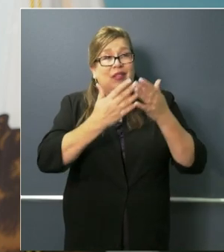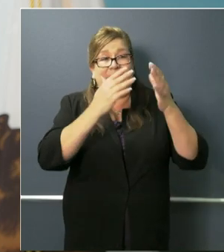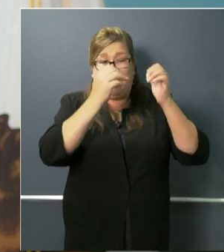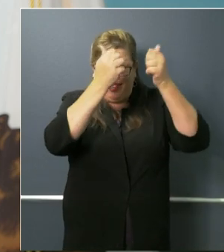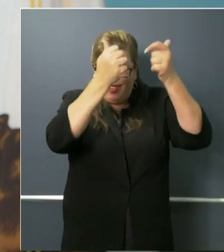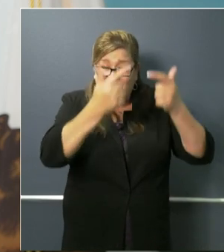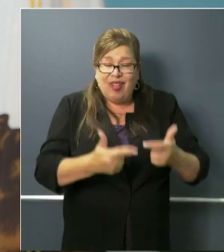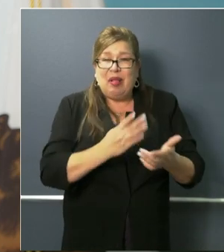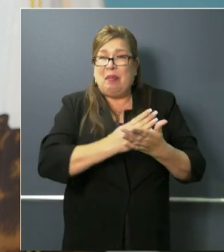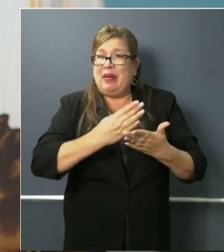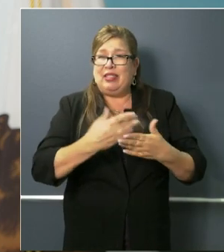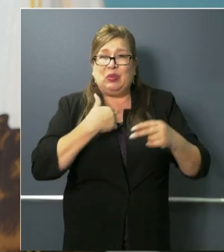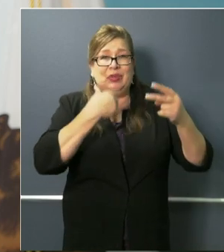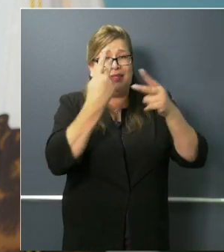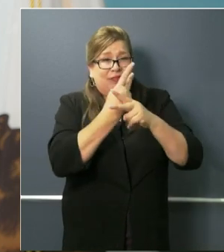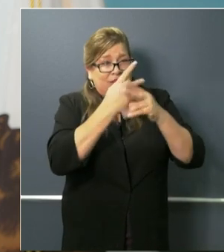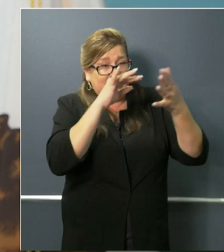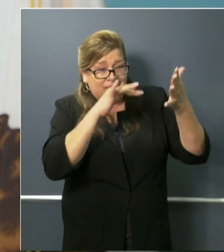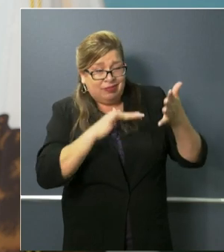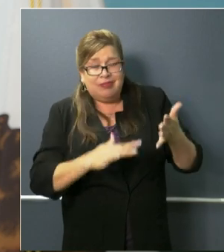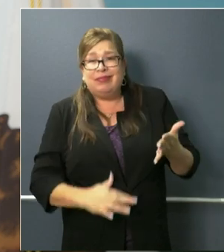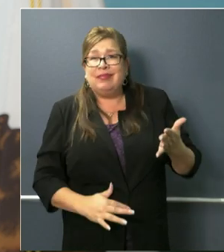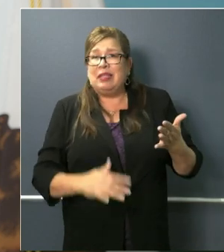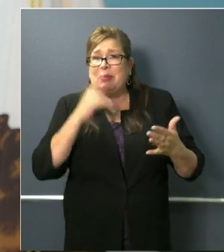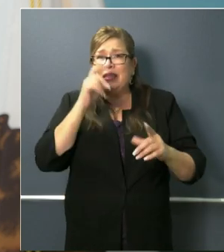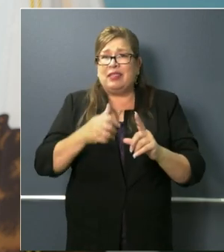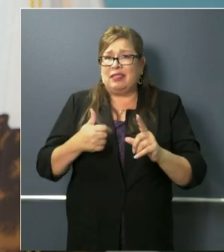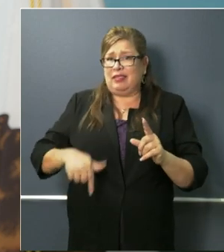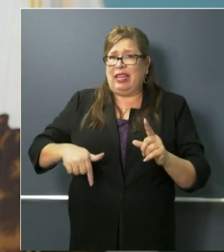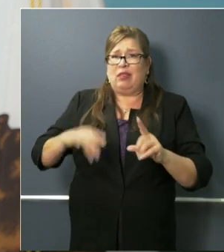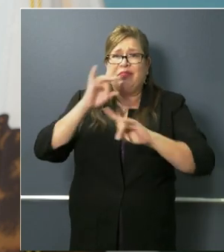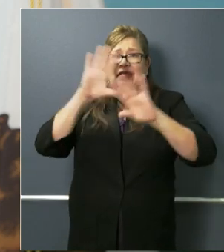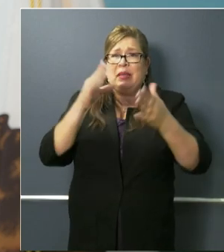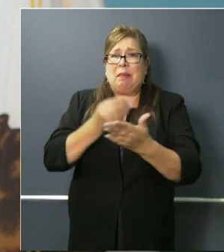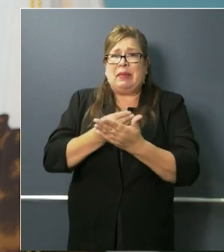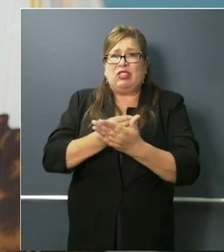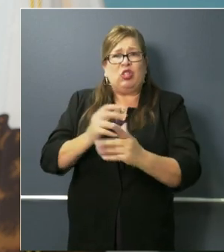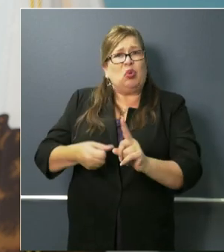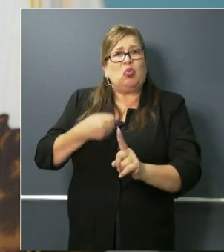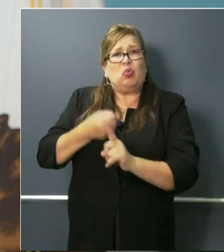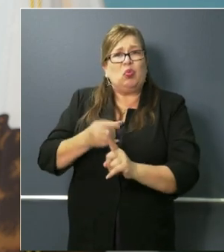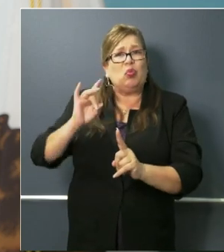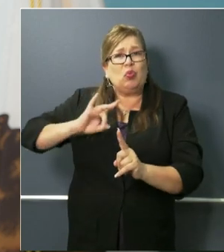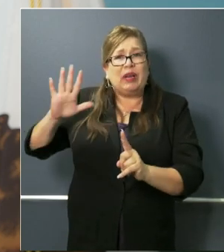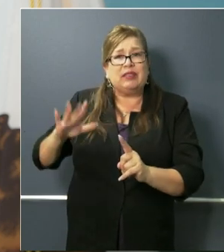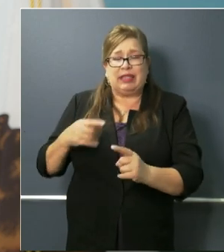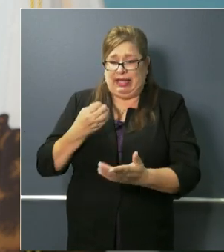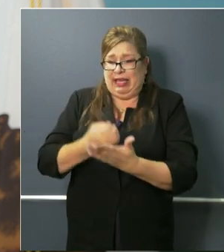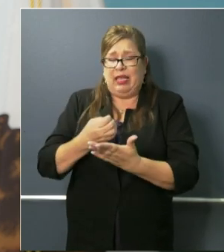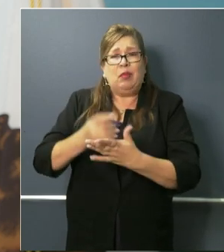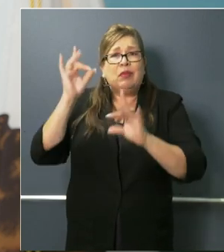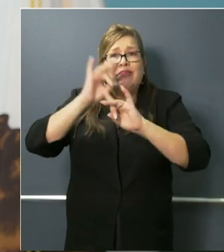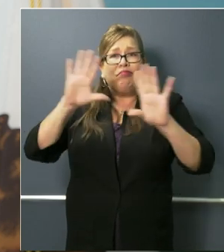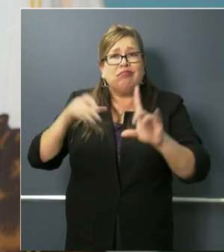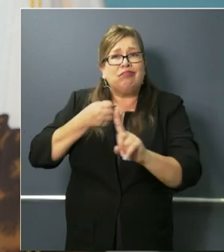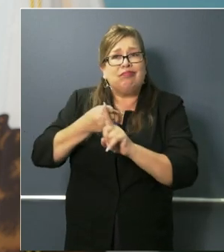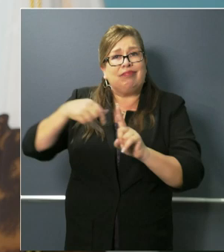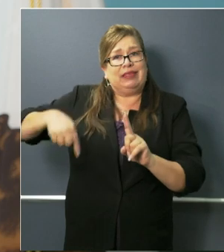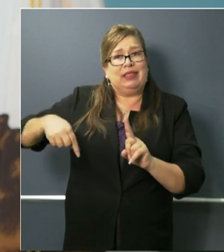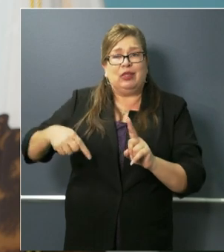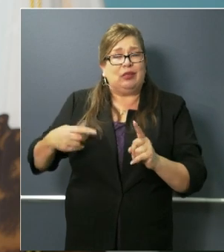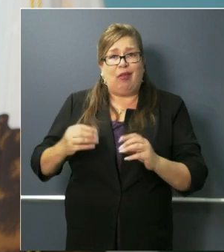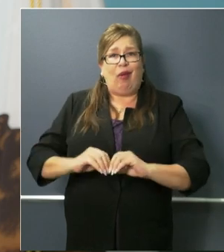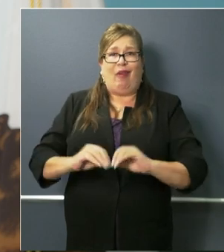uh in relationship to the budgetary crisis that is starting to manifest and the economic crisis that's self-evident by the way